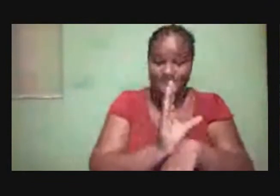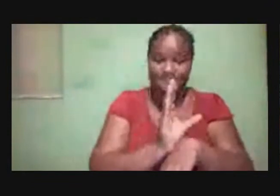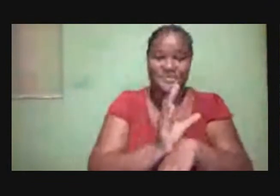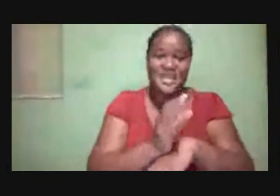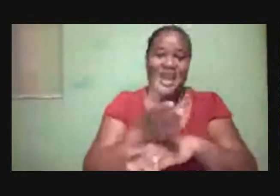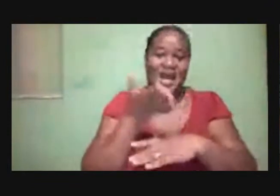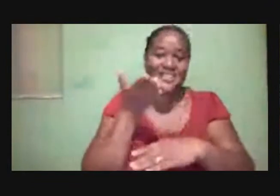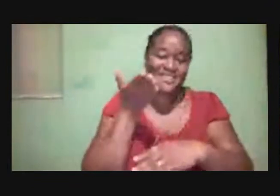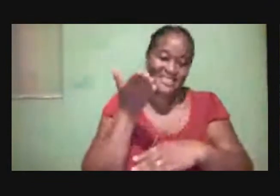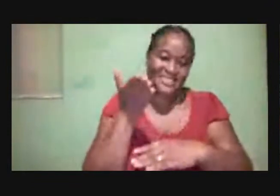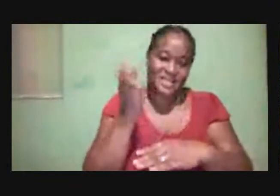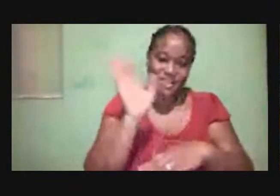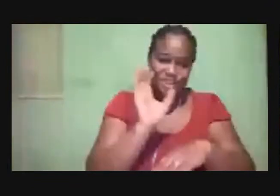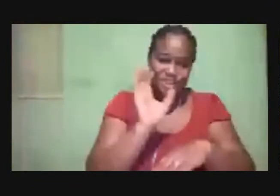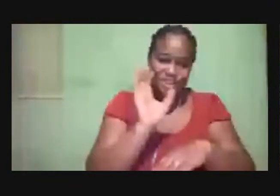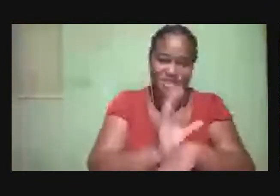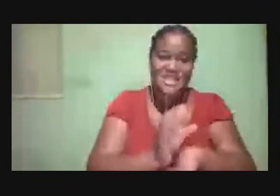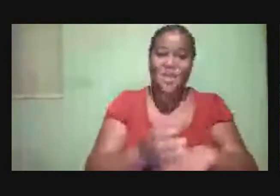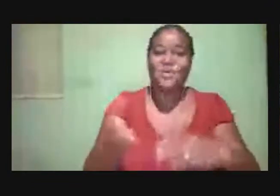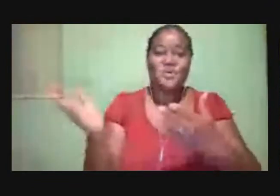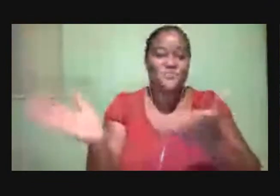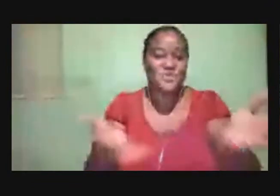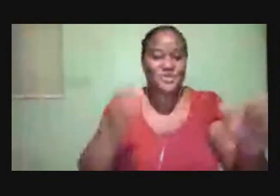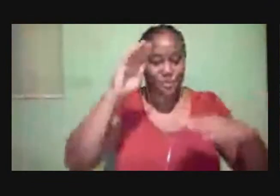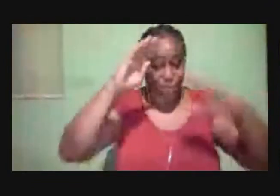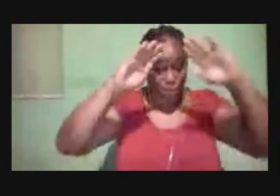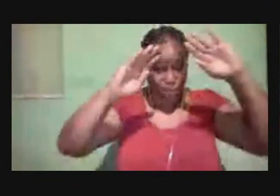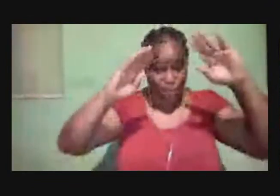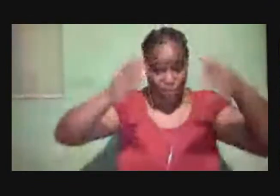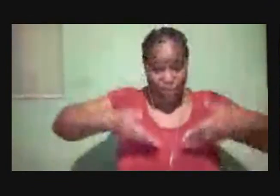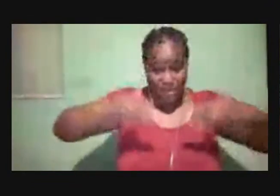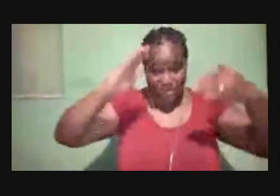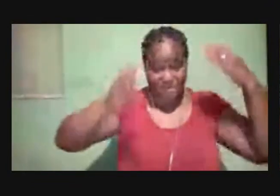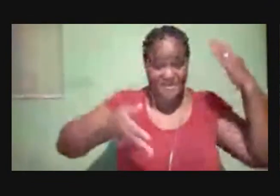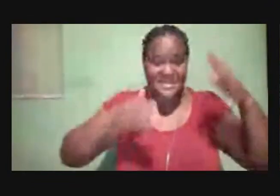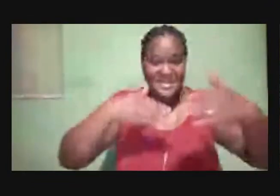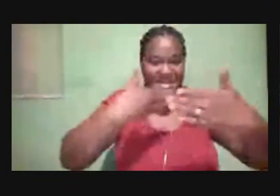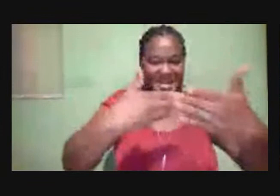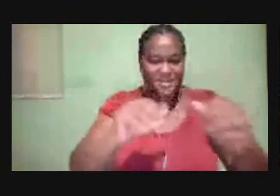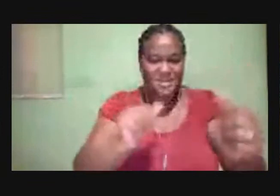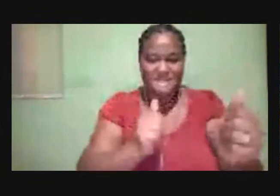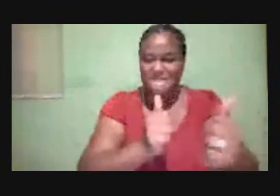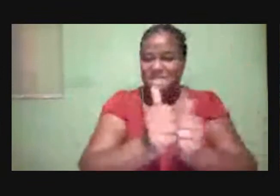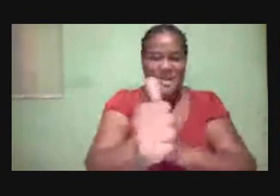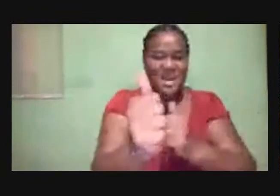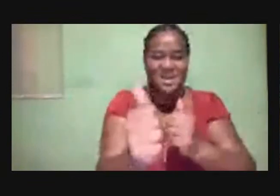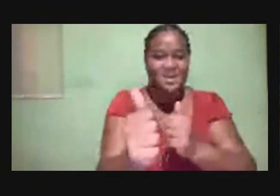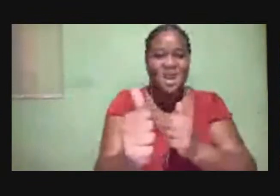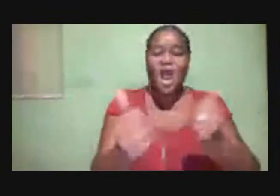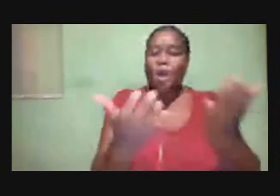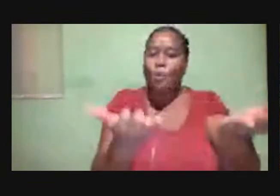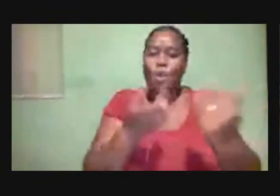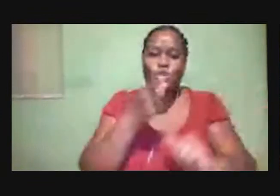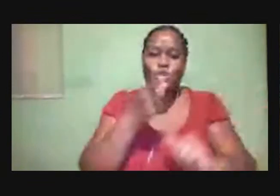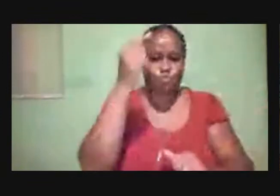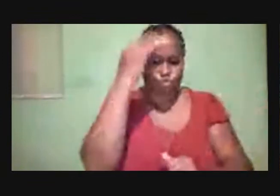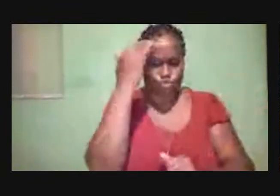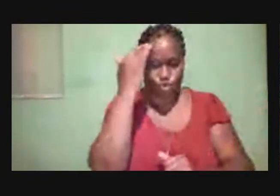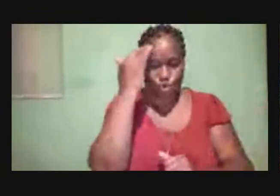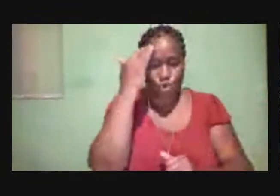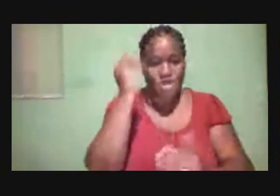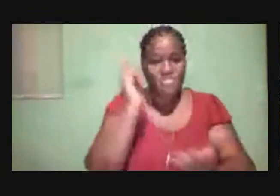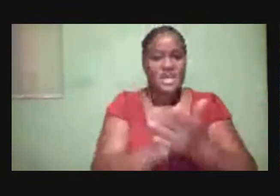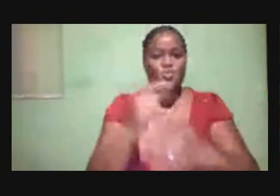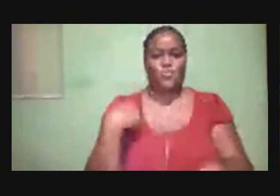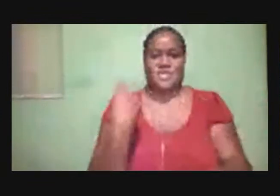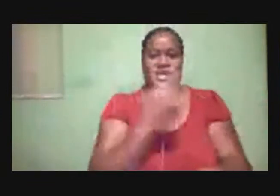behalf, I want to bring you greetings from near and far. And I also want you to know that we have